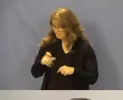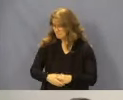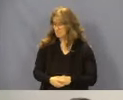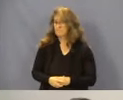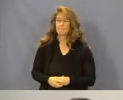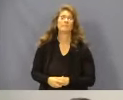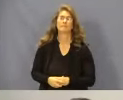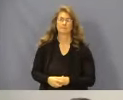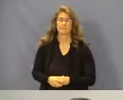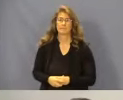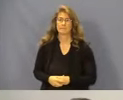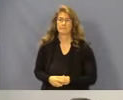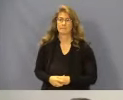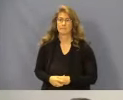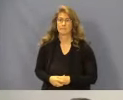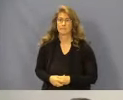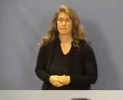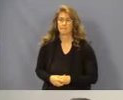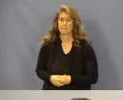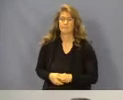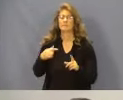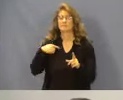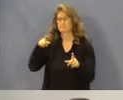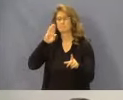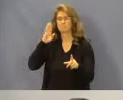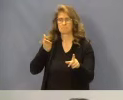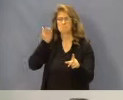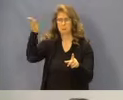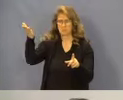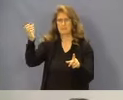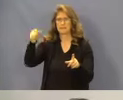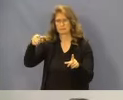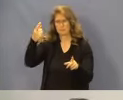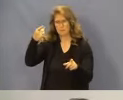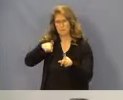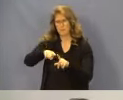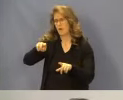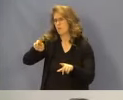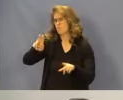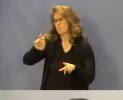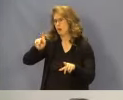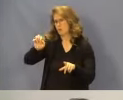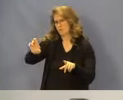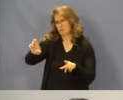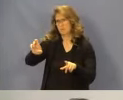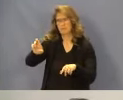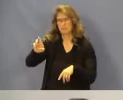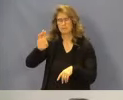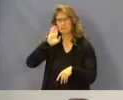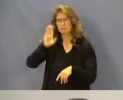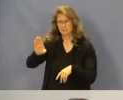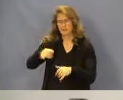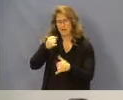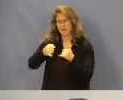Dr. Lee, motions for final approval. Dr. has been made. Dr. Rucker for final adoption.